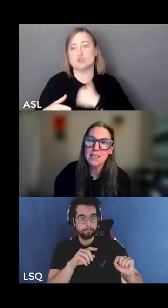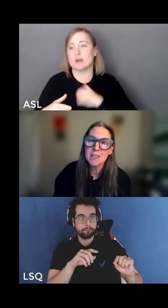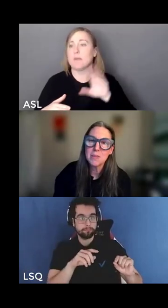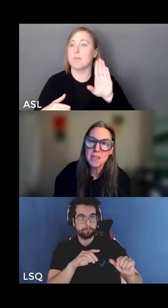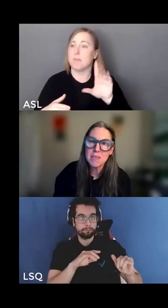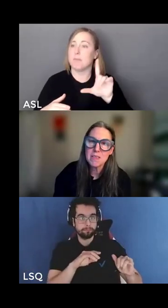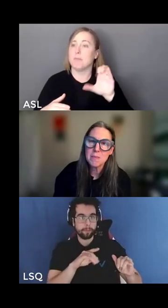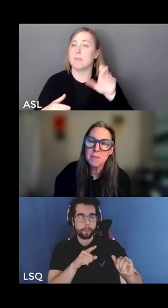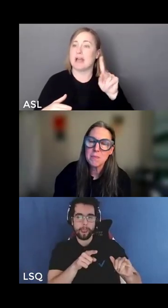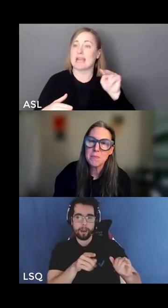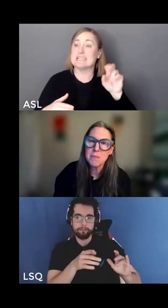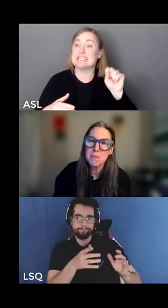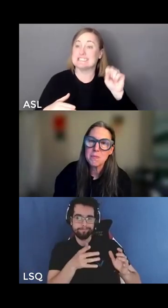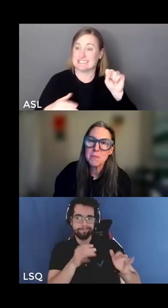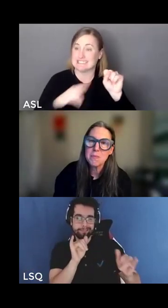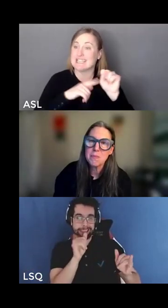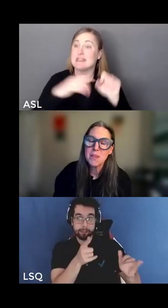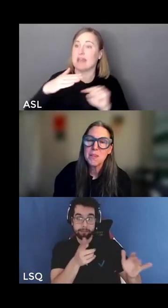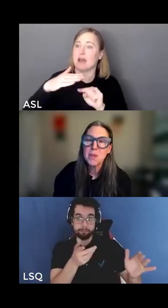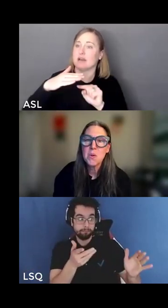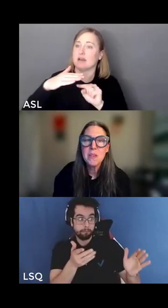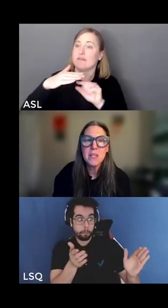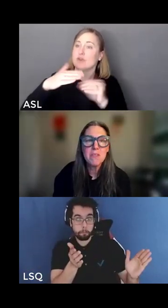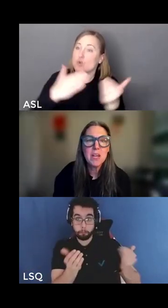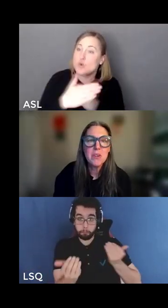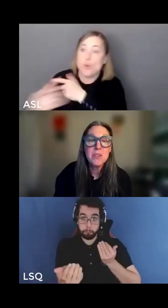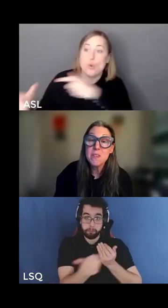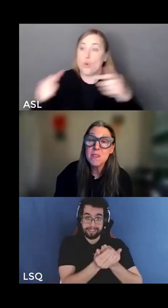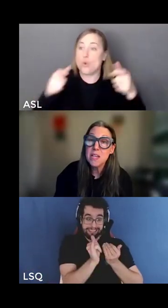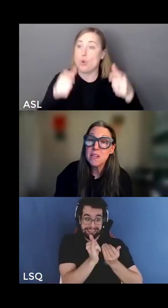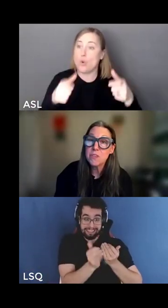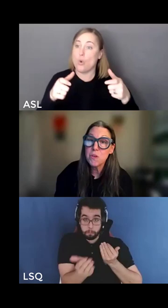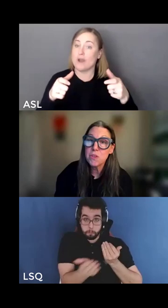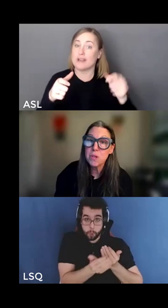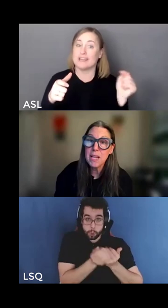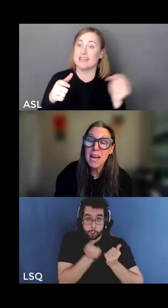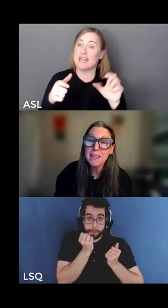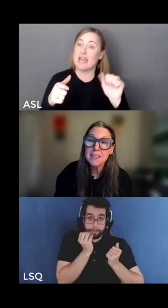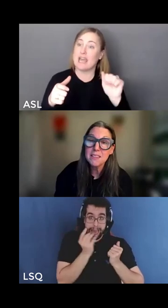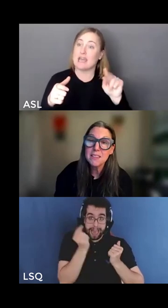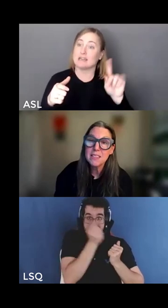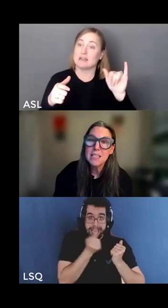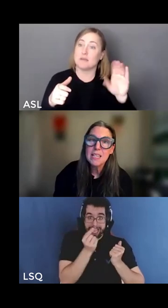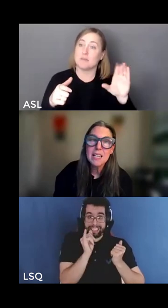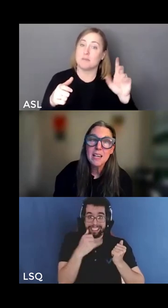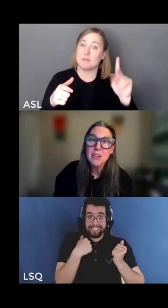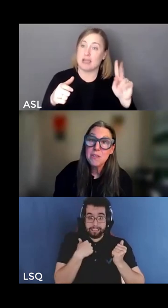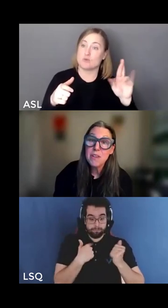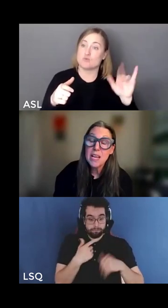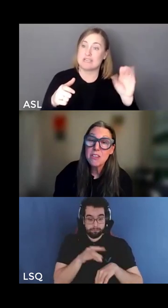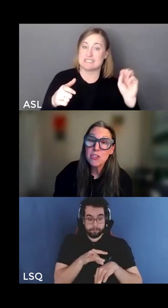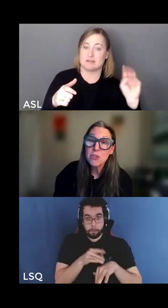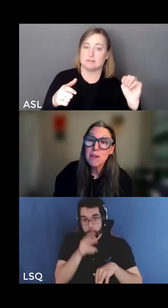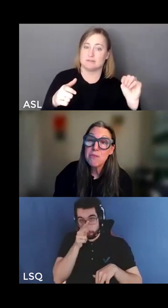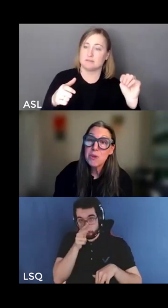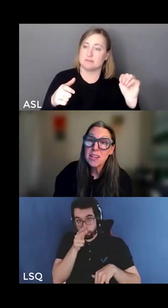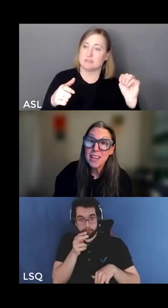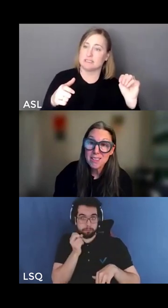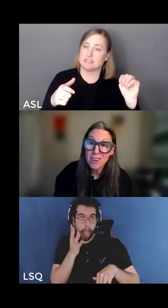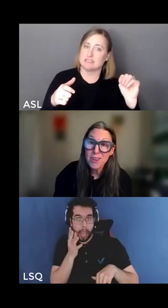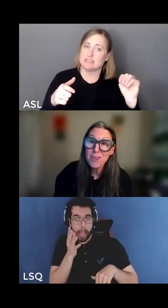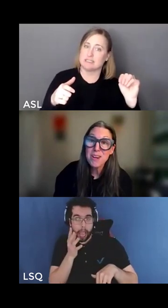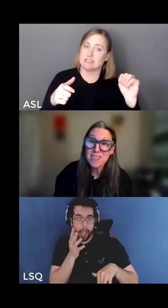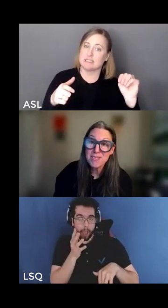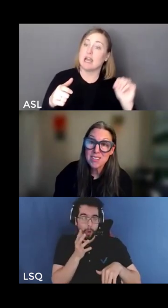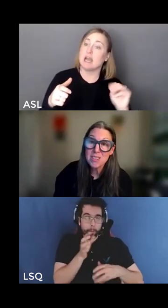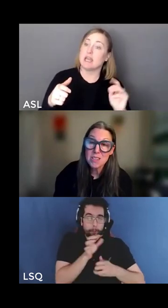-black racism coin that gives unearned disadvantage to folks who are black an unearned advantage to everyone